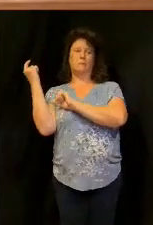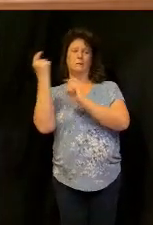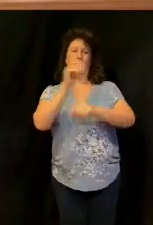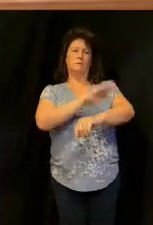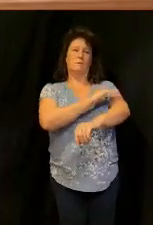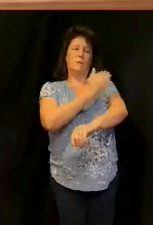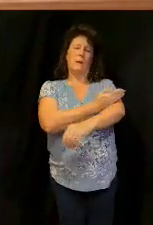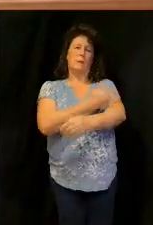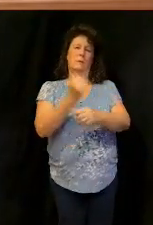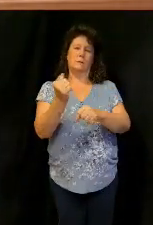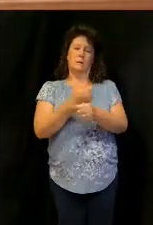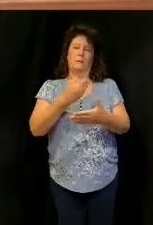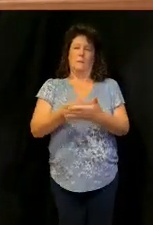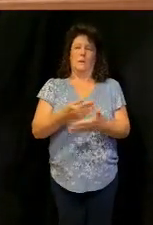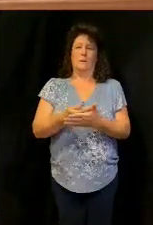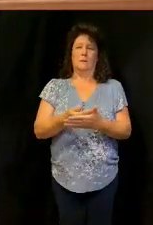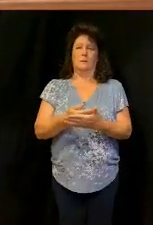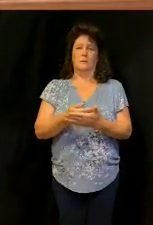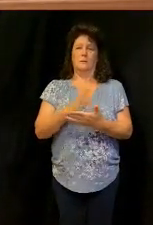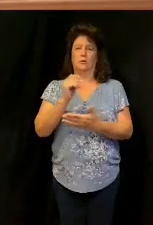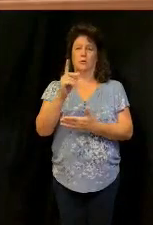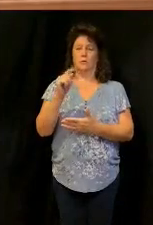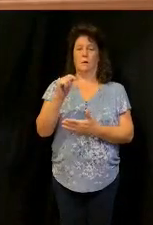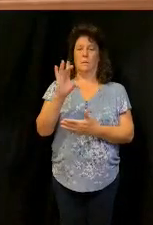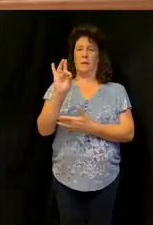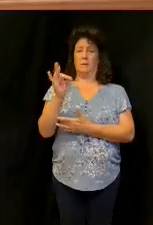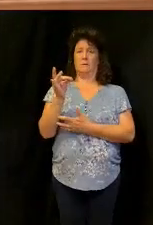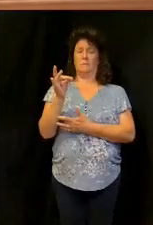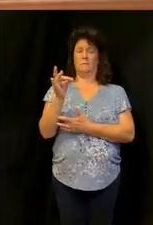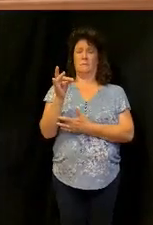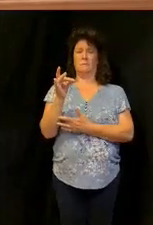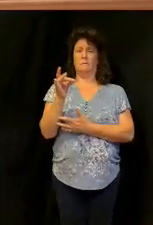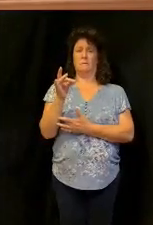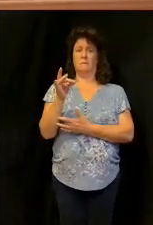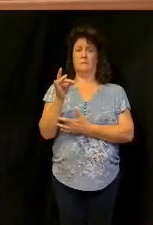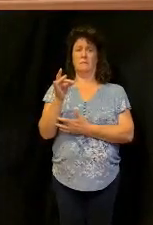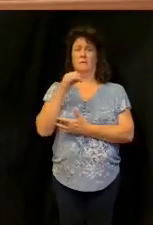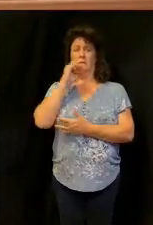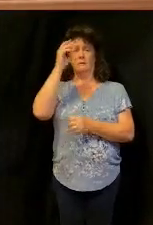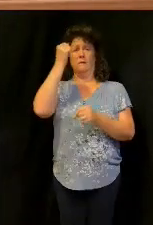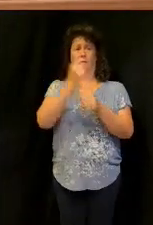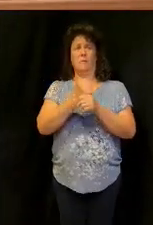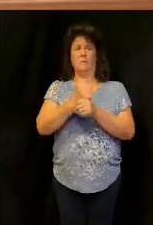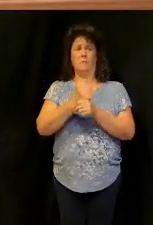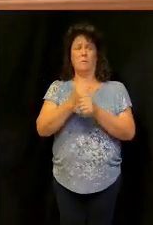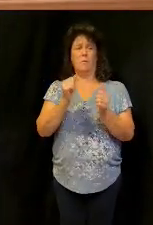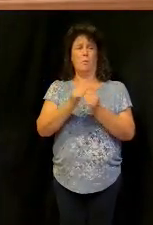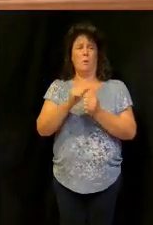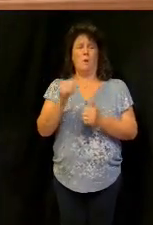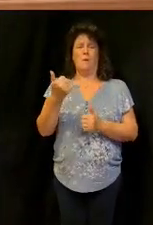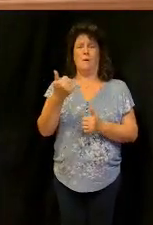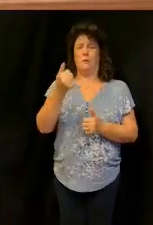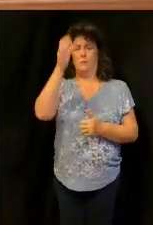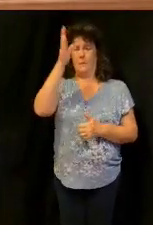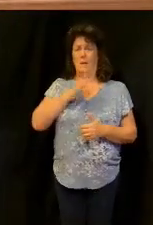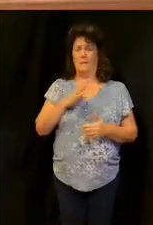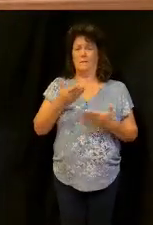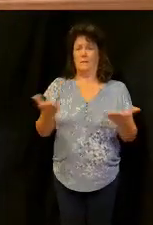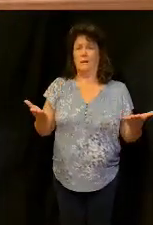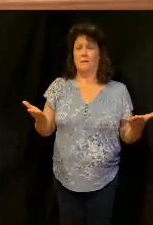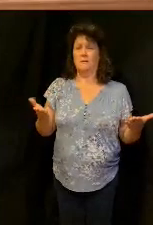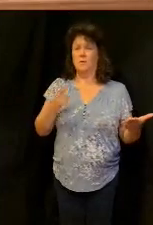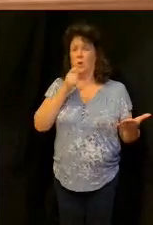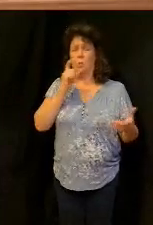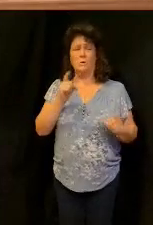to get wealth that's Deuteronomy 8 and if you've not been faithful in what another man who will give you what your own verse